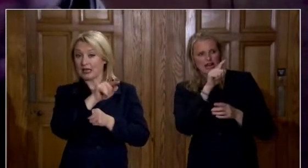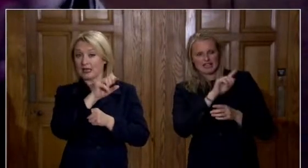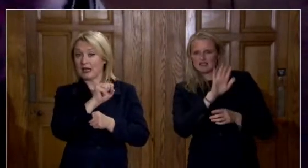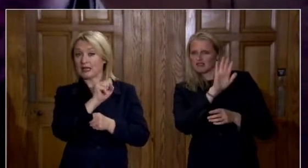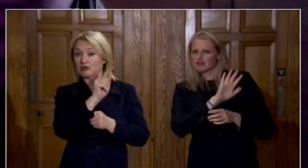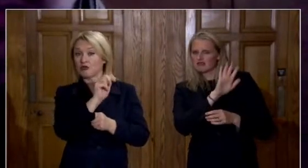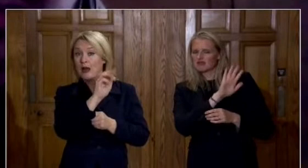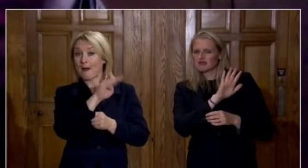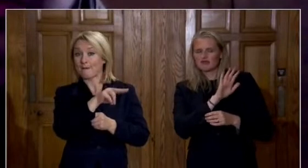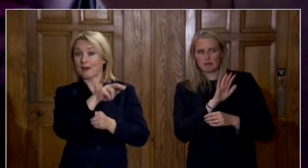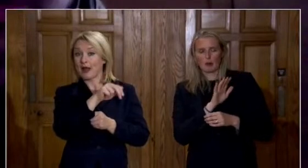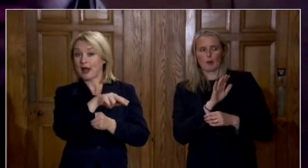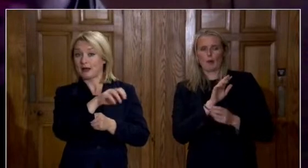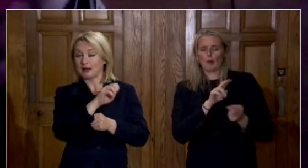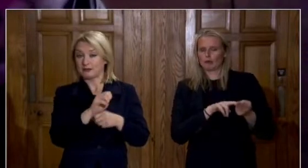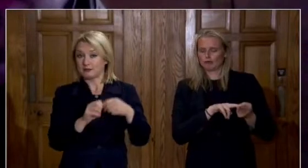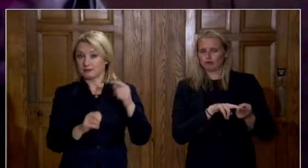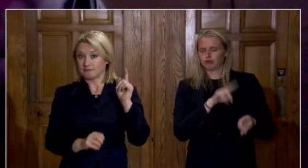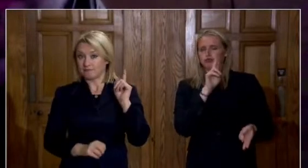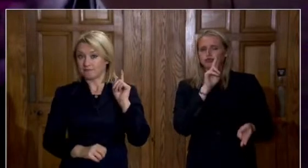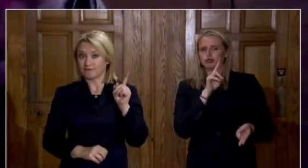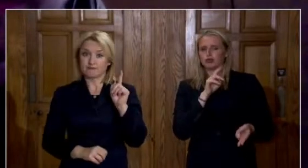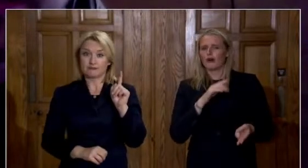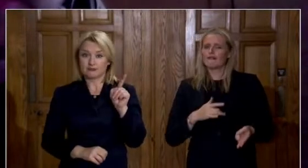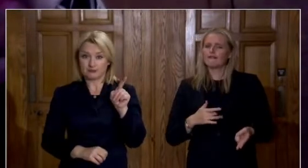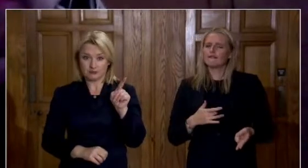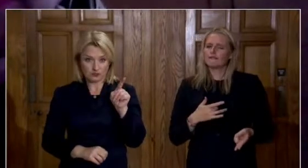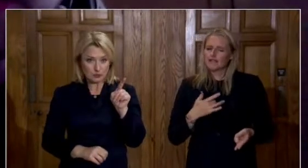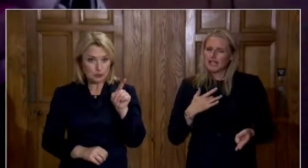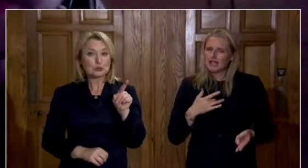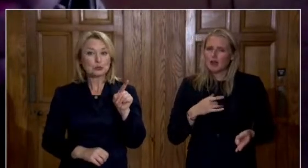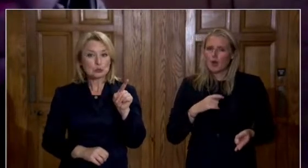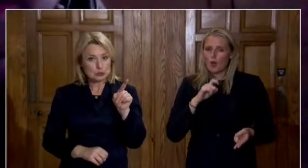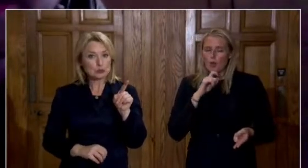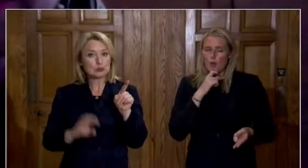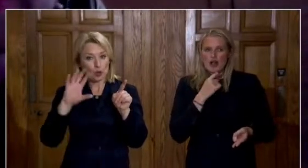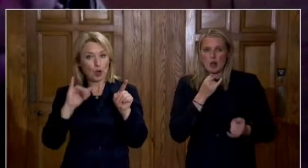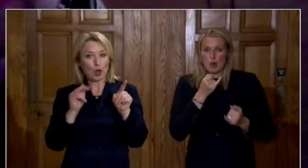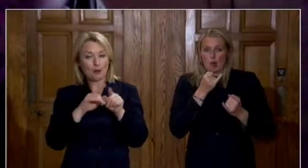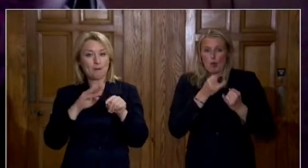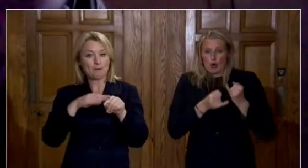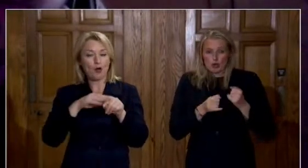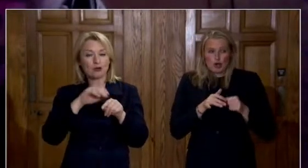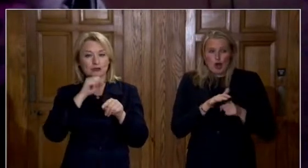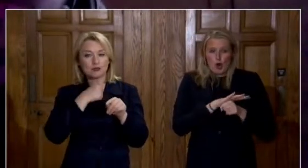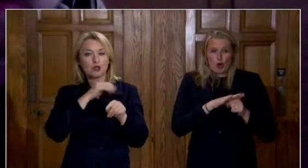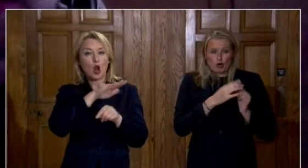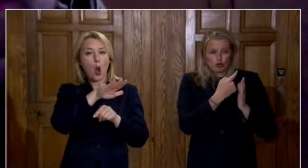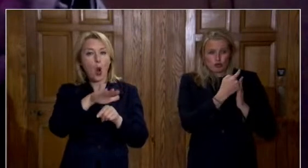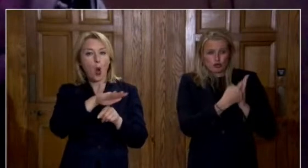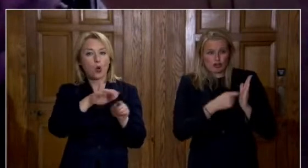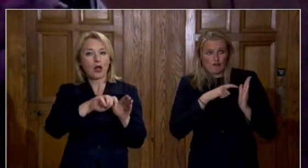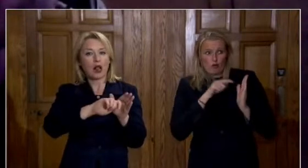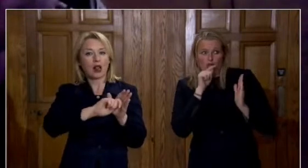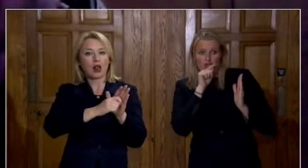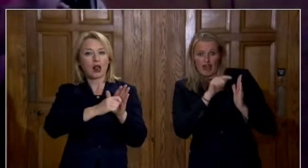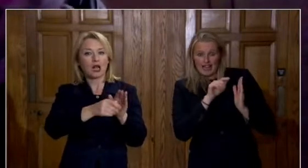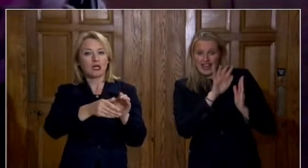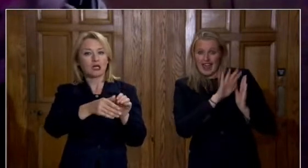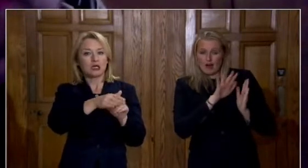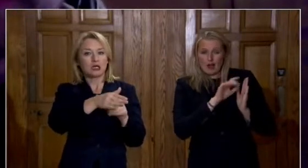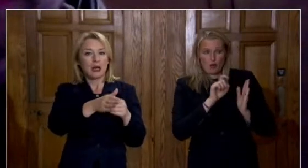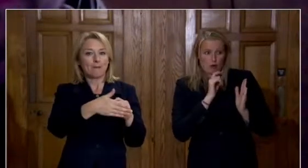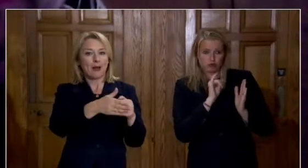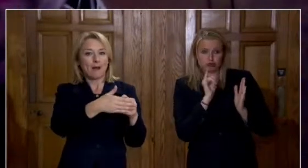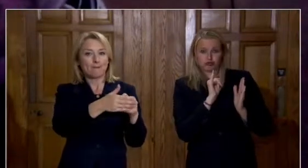are we likely to see perhaps more severe localized restrictions recommended tomorrow than what we've seen in